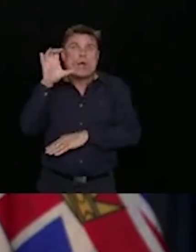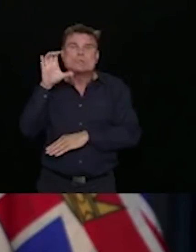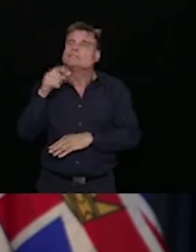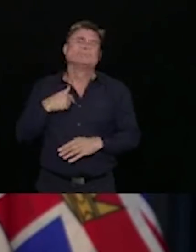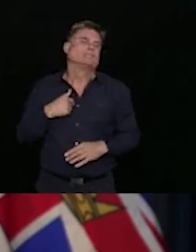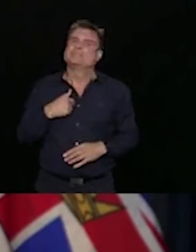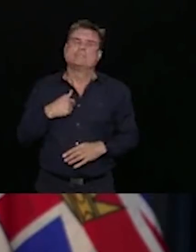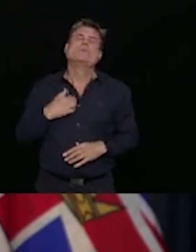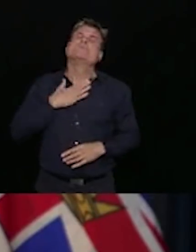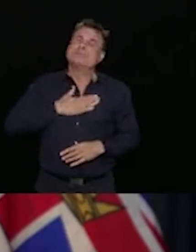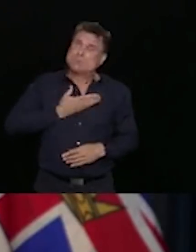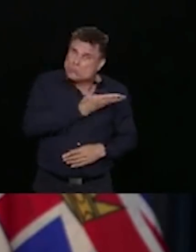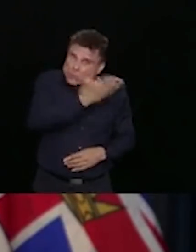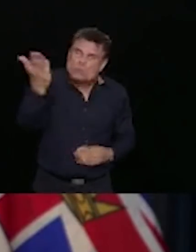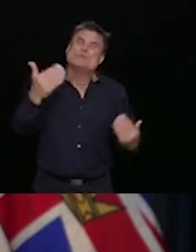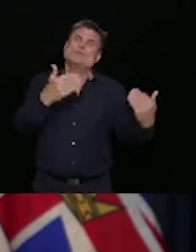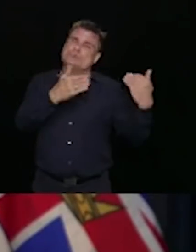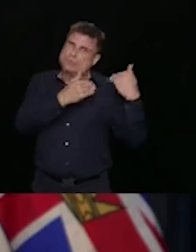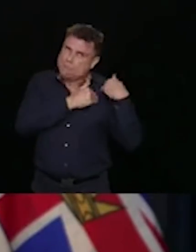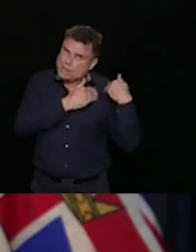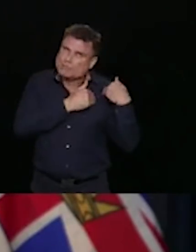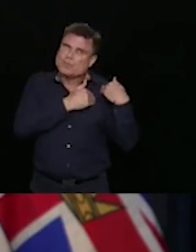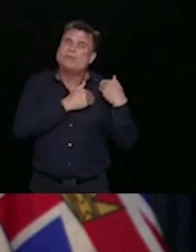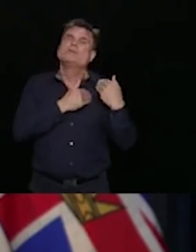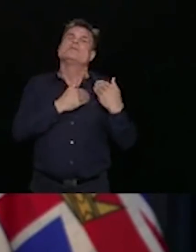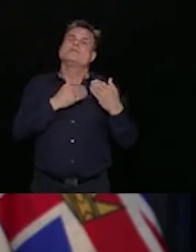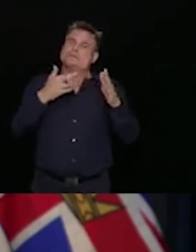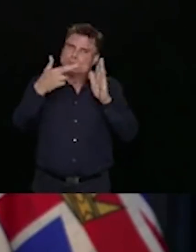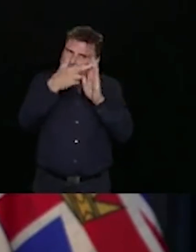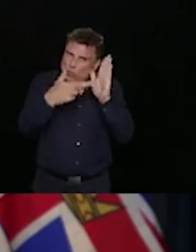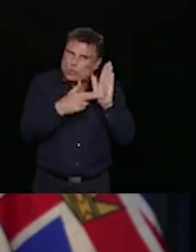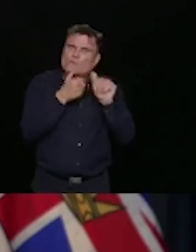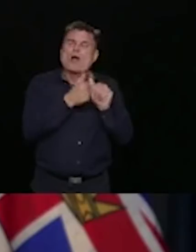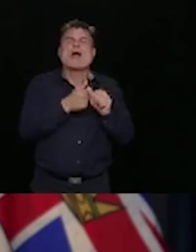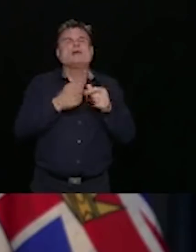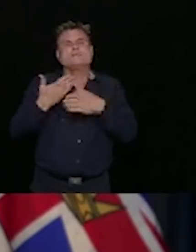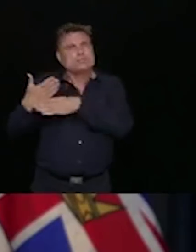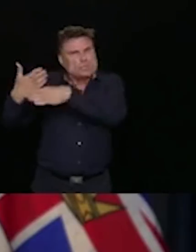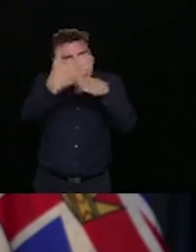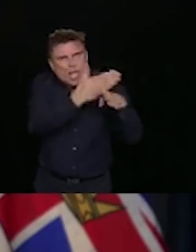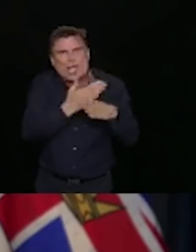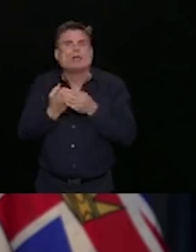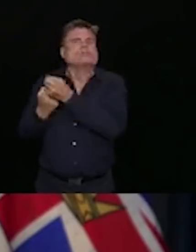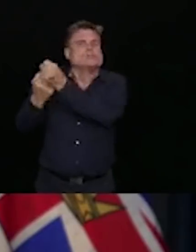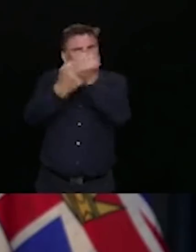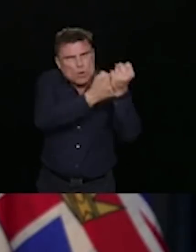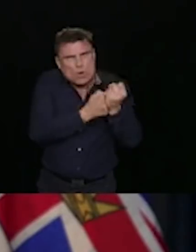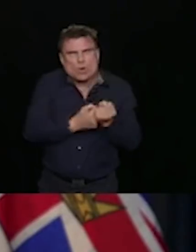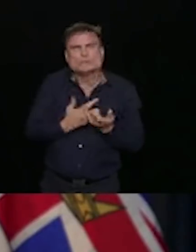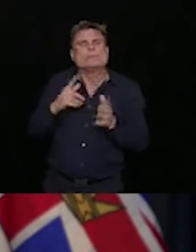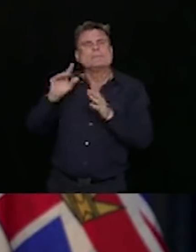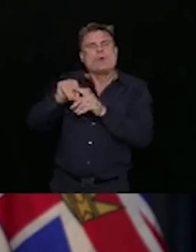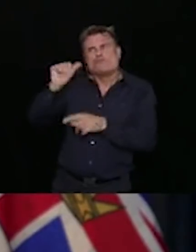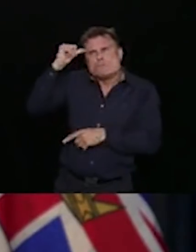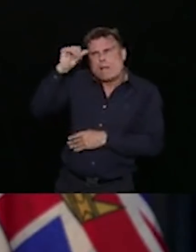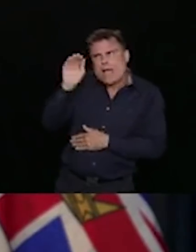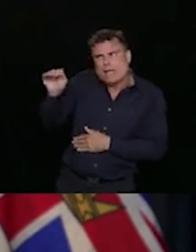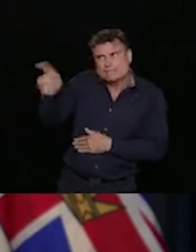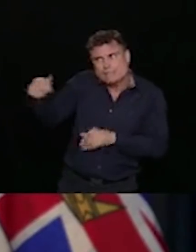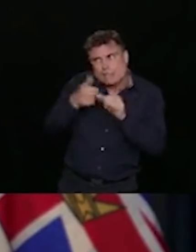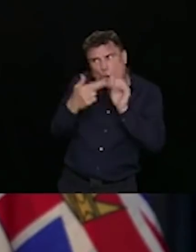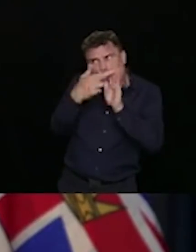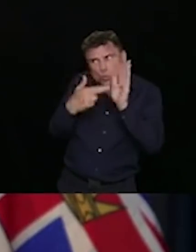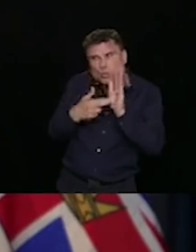the voice of care with our family and our friends. To remind everybody that we can increase our contacts. We can